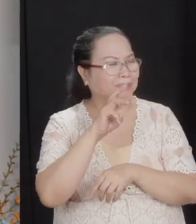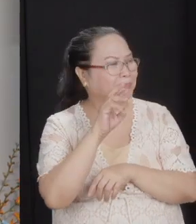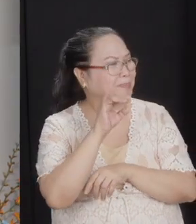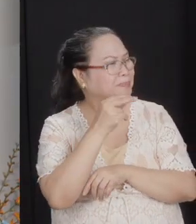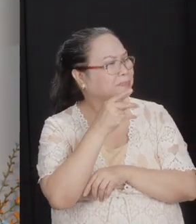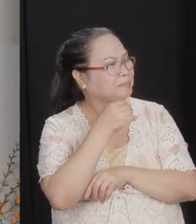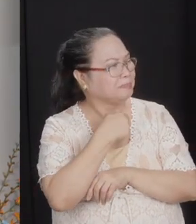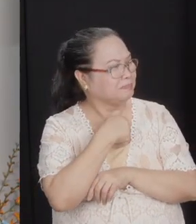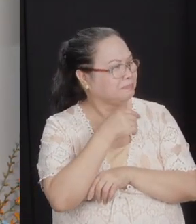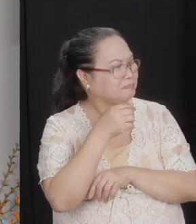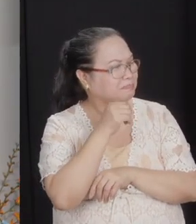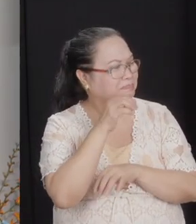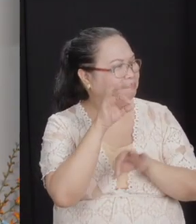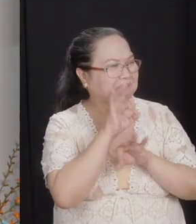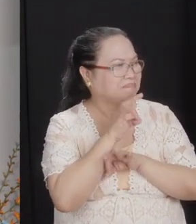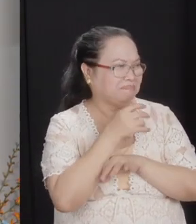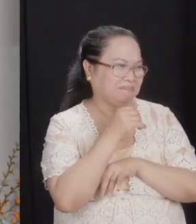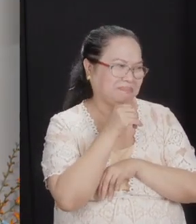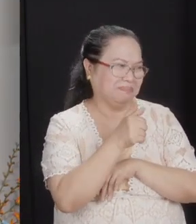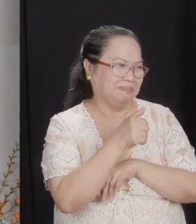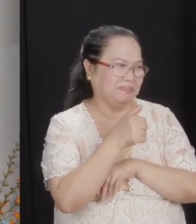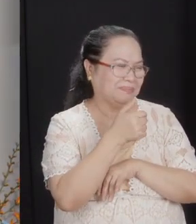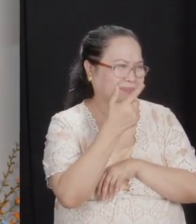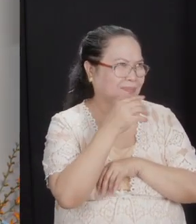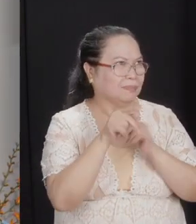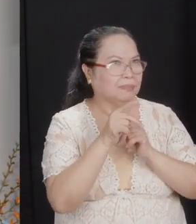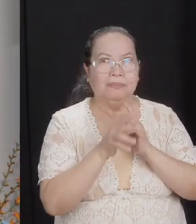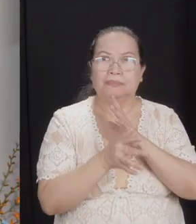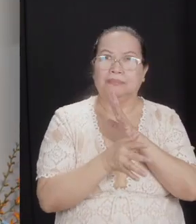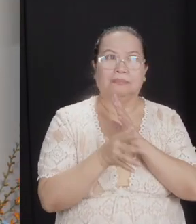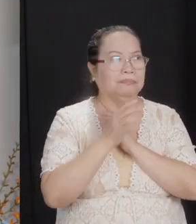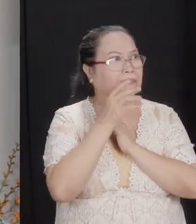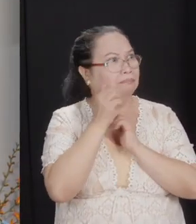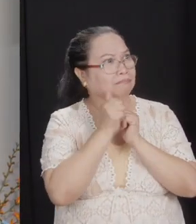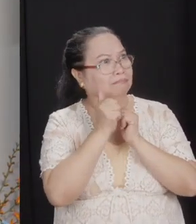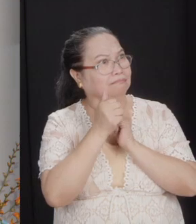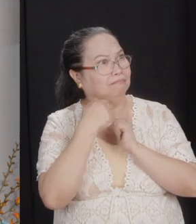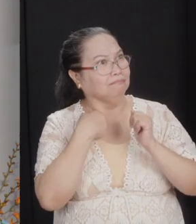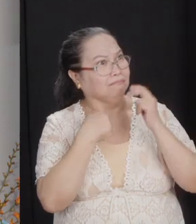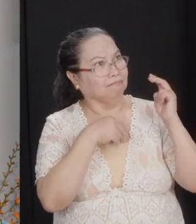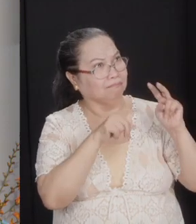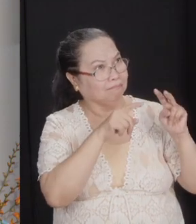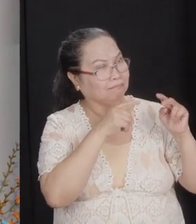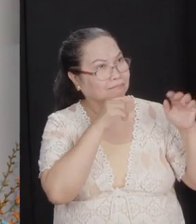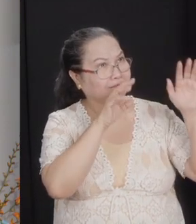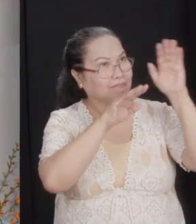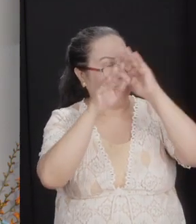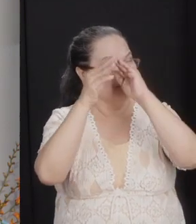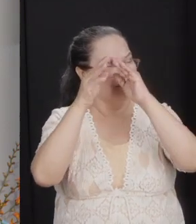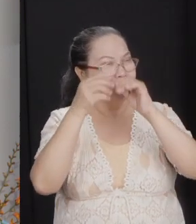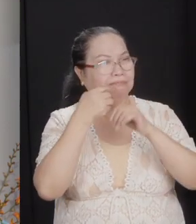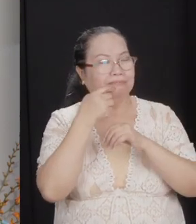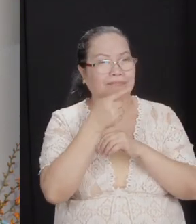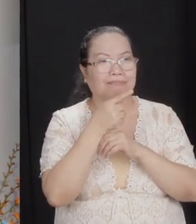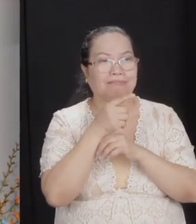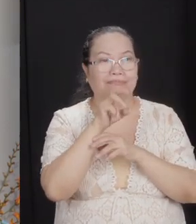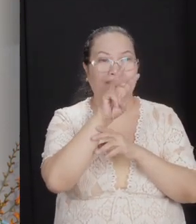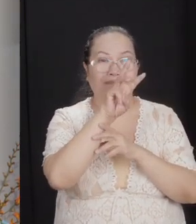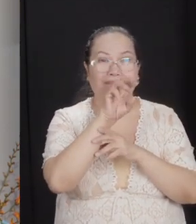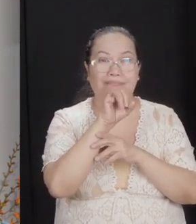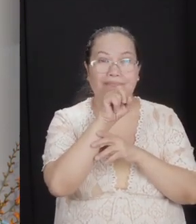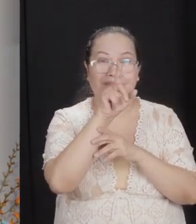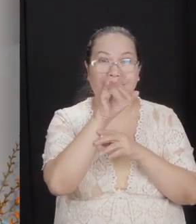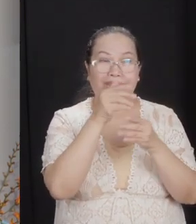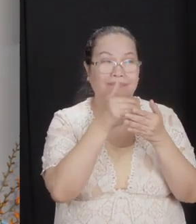I'm afraid not. And of course, people were shocked. What do you mean? We'll not see, he said, Wesley will be